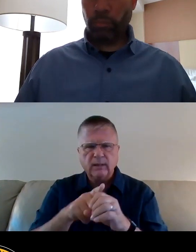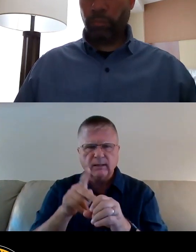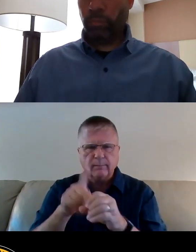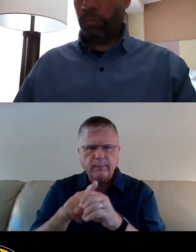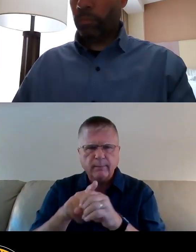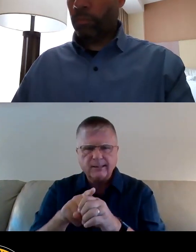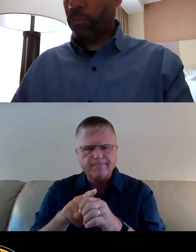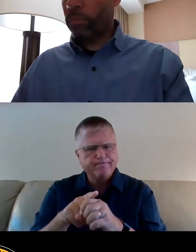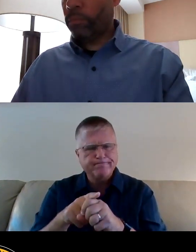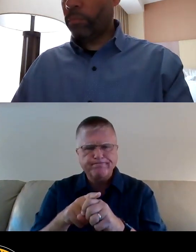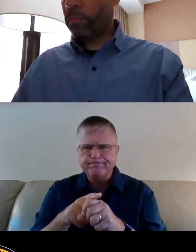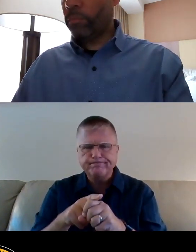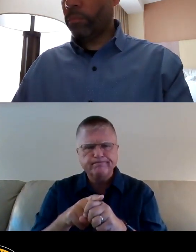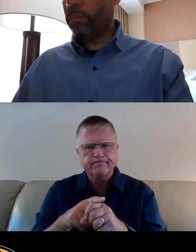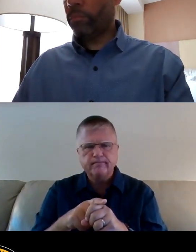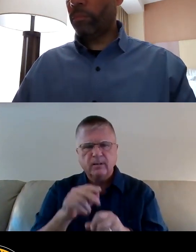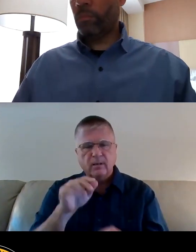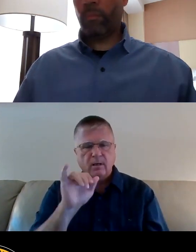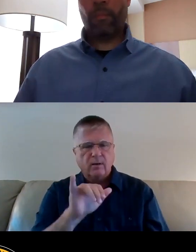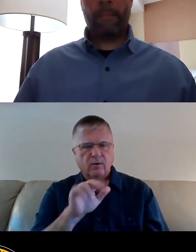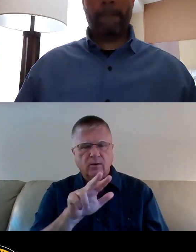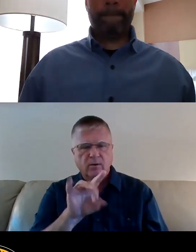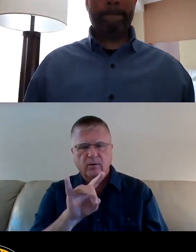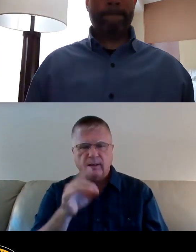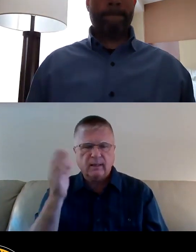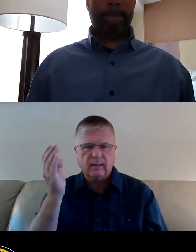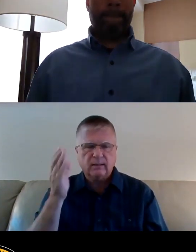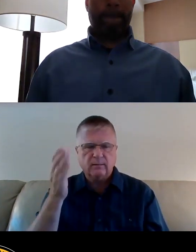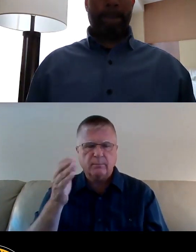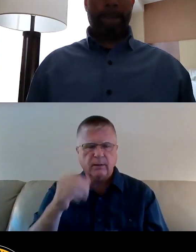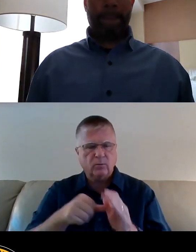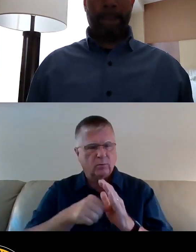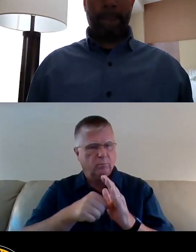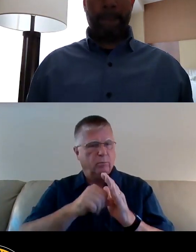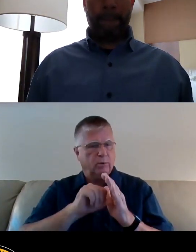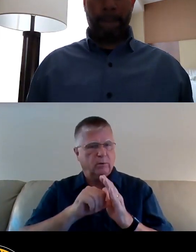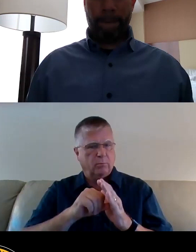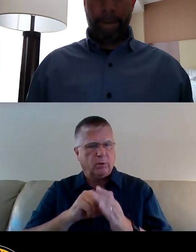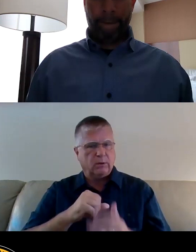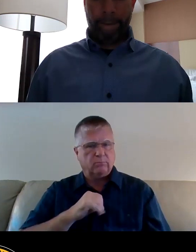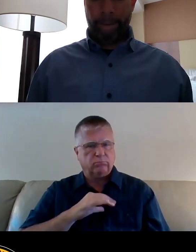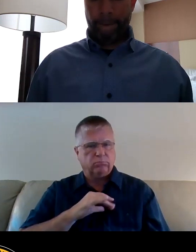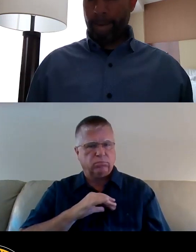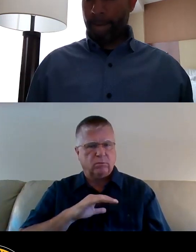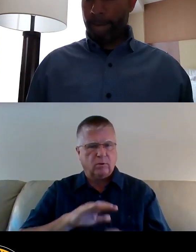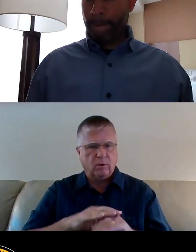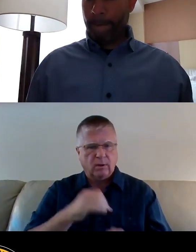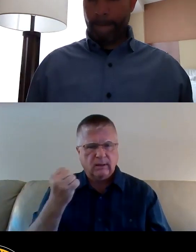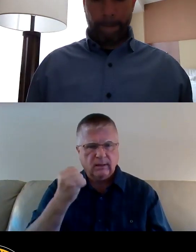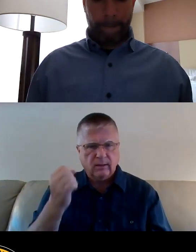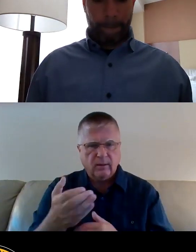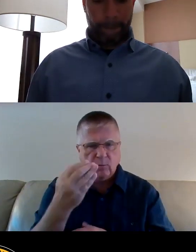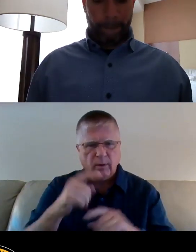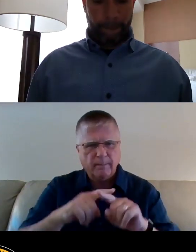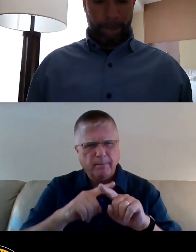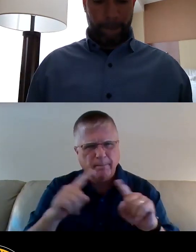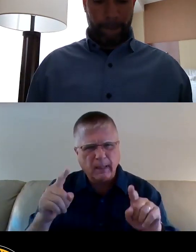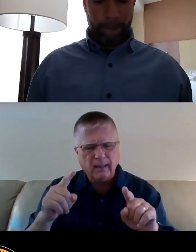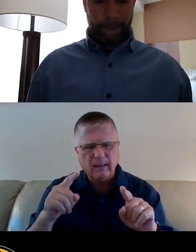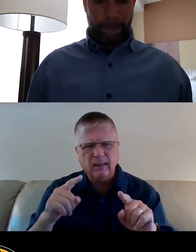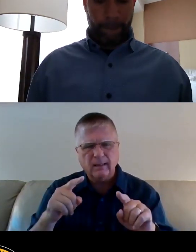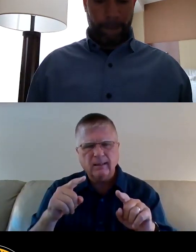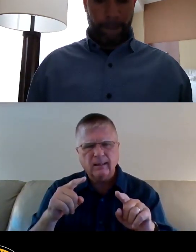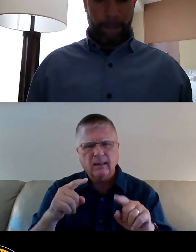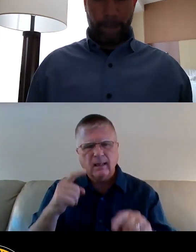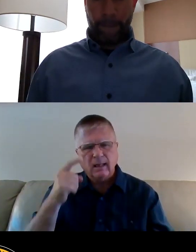Those 38 speakers is pretty impressive on a Saturday morning, but I think